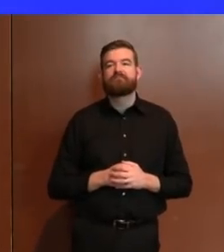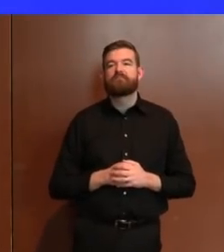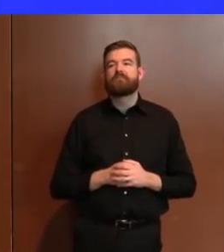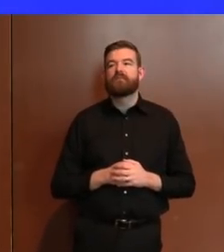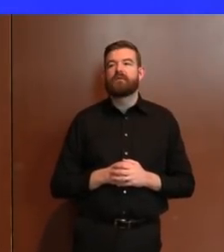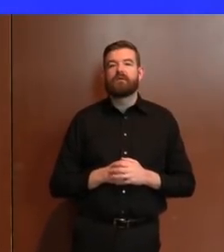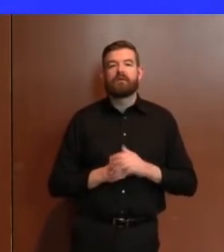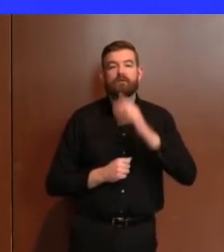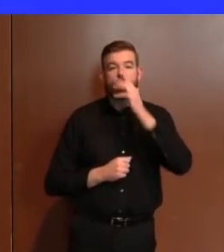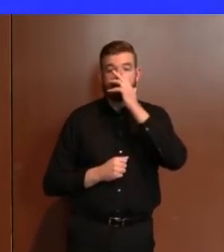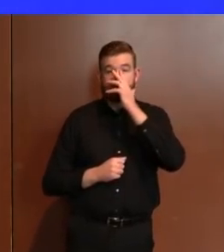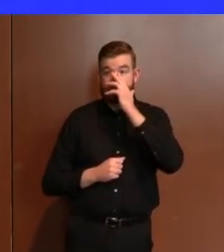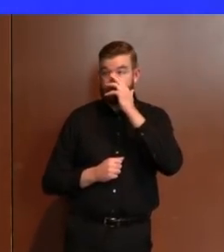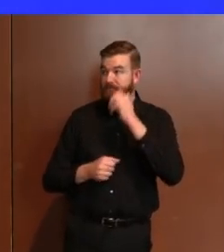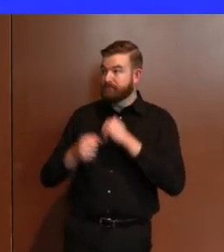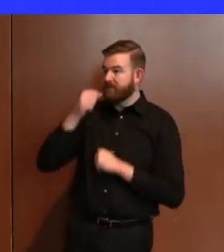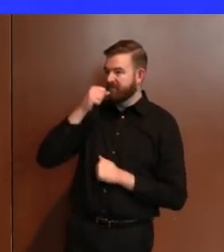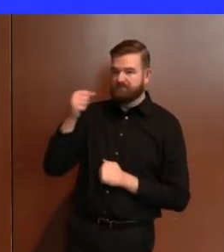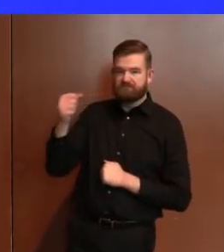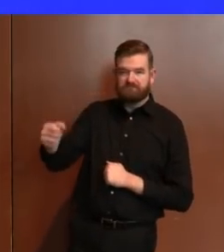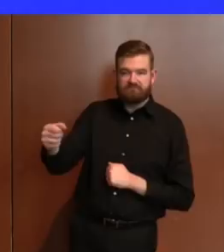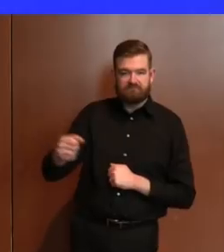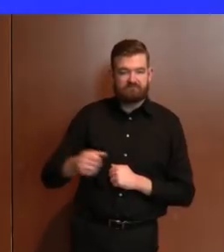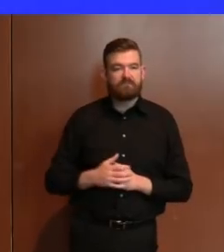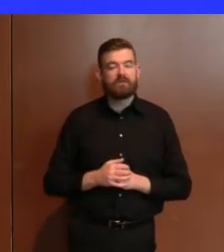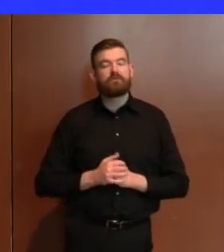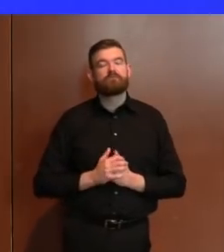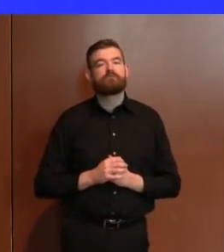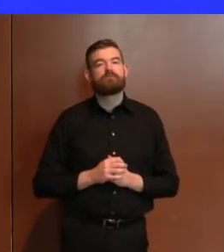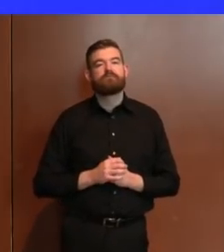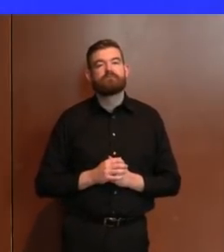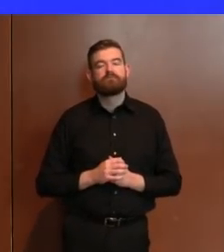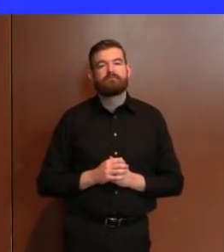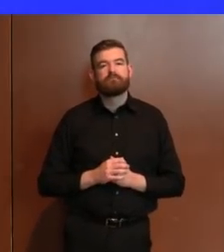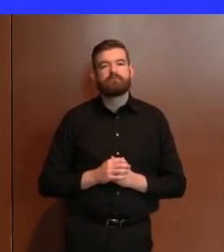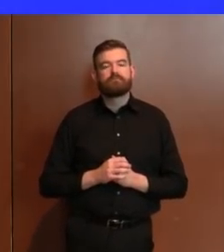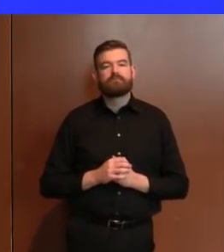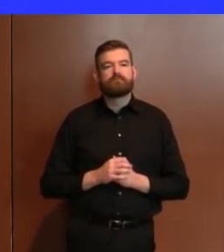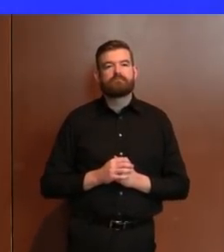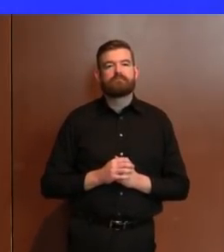got the microphone. That's Brendan. He's with you. Oh, no problem. Hi, Brendan.